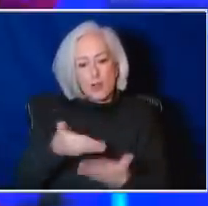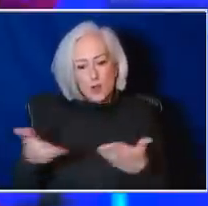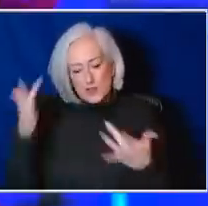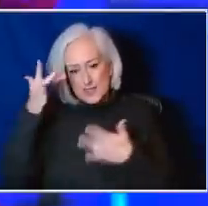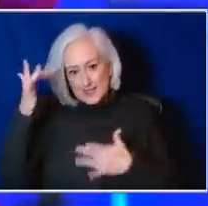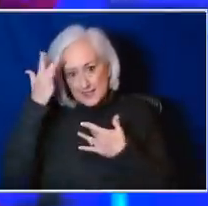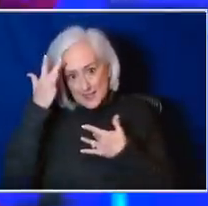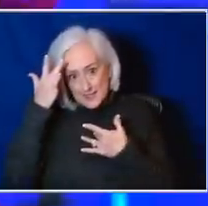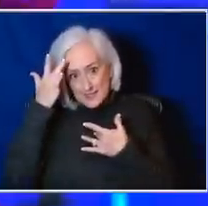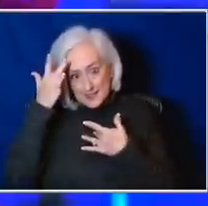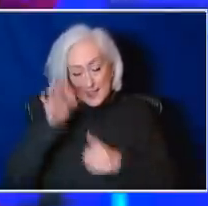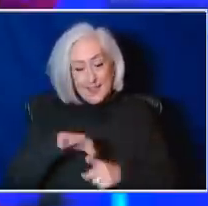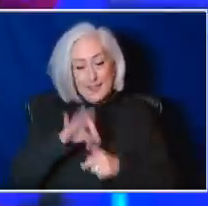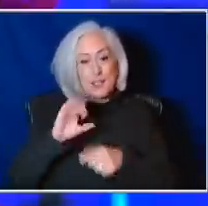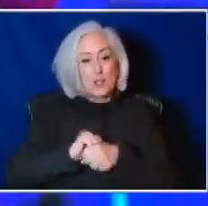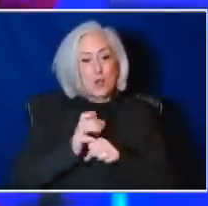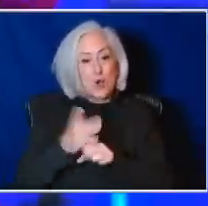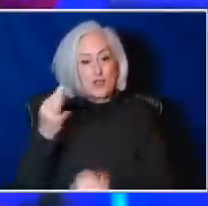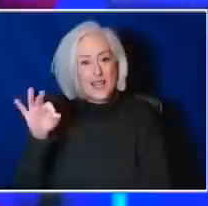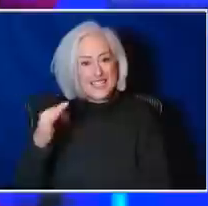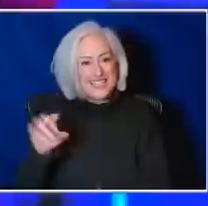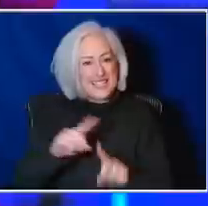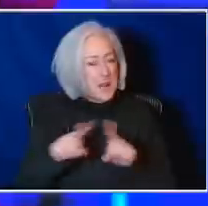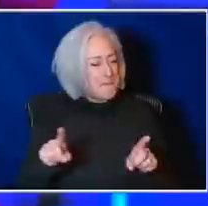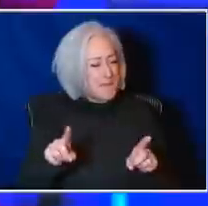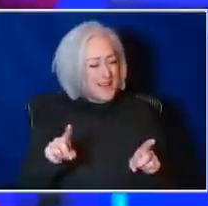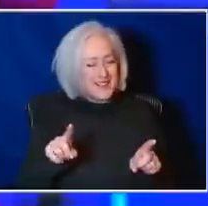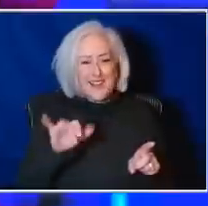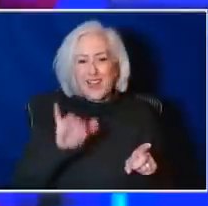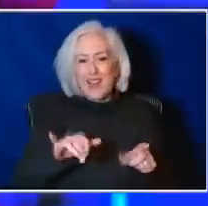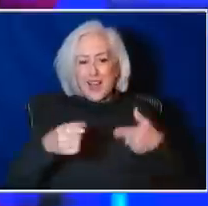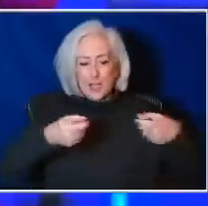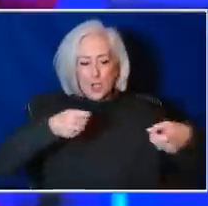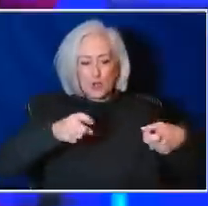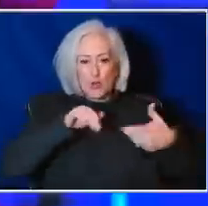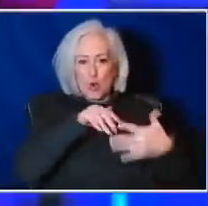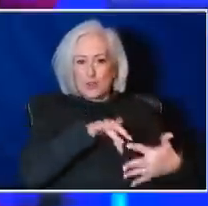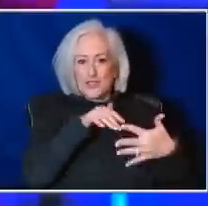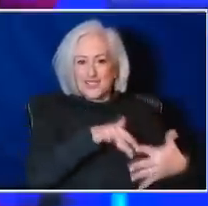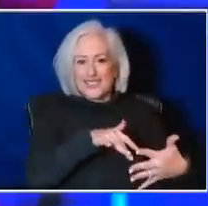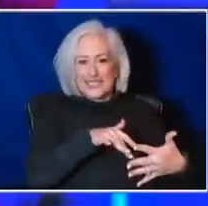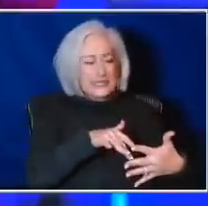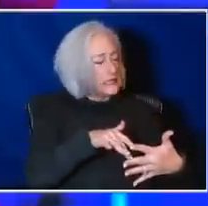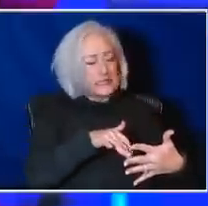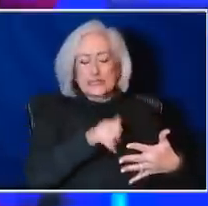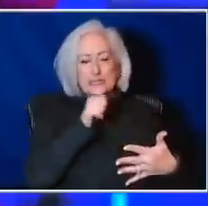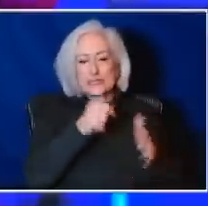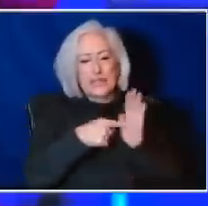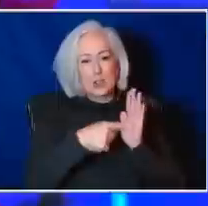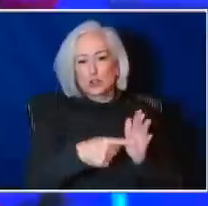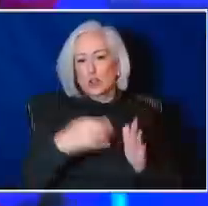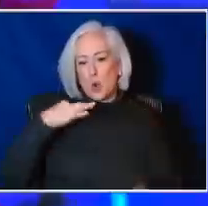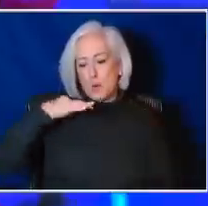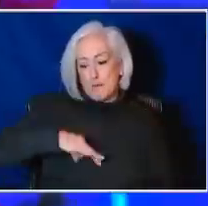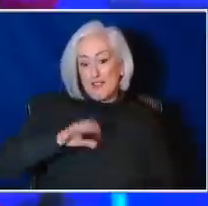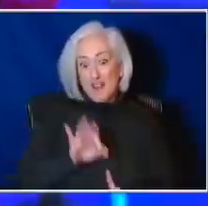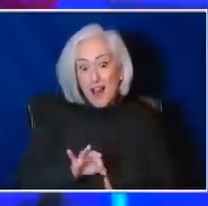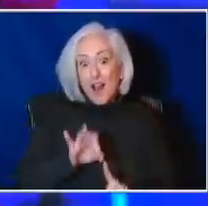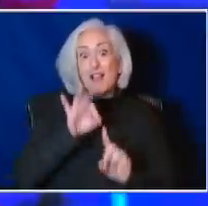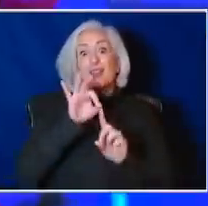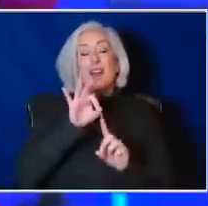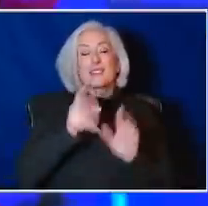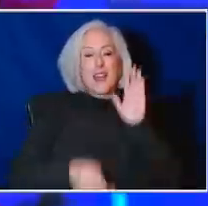lot of the randomized control trials did not bear a lot of benefits unless, number one, it was very high